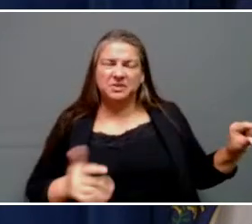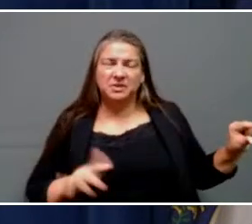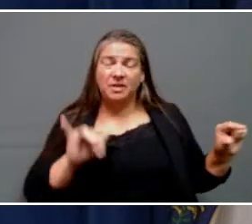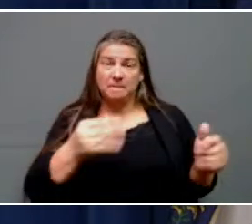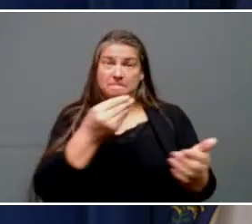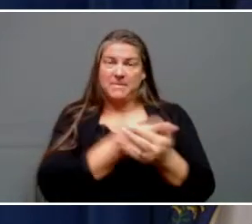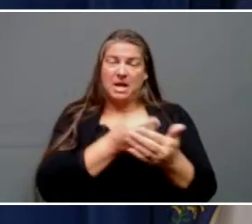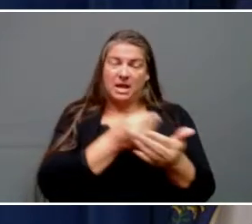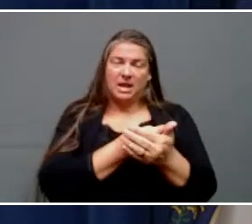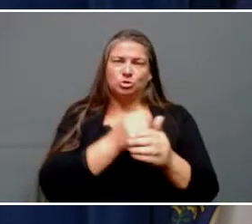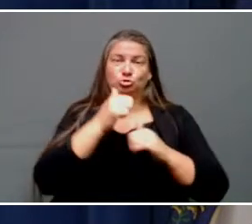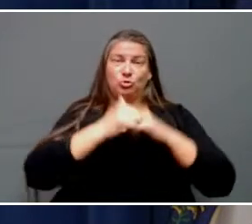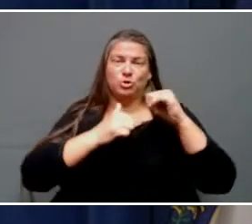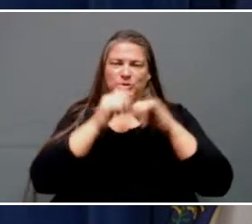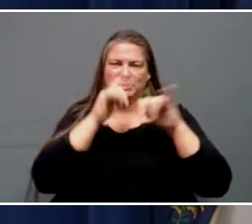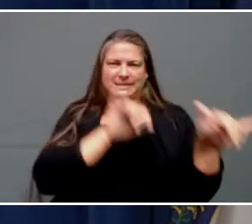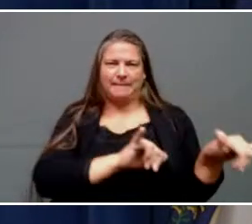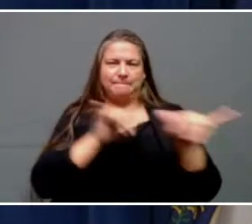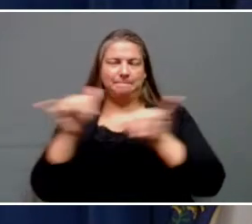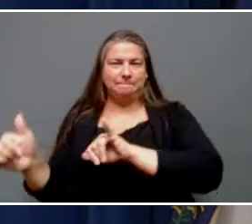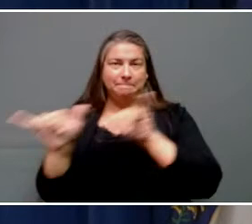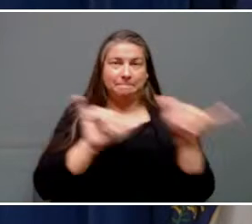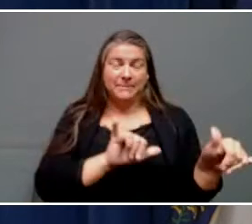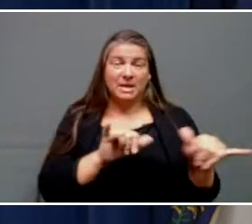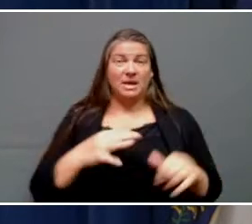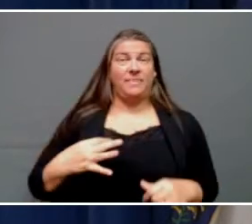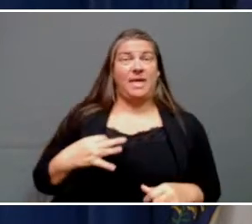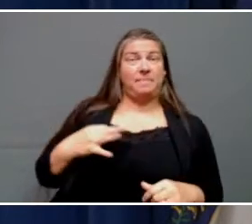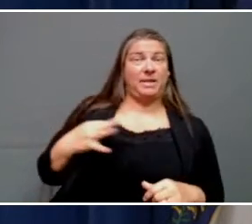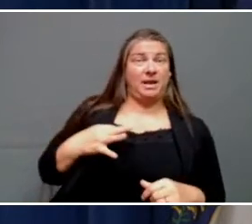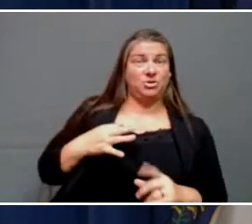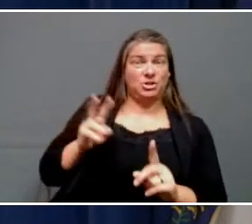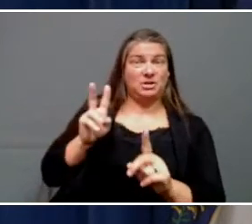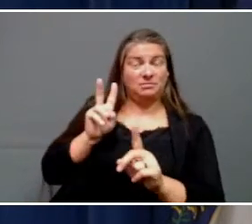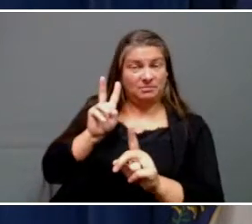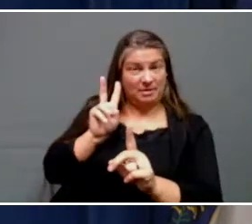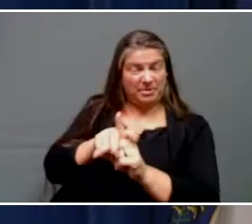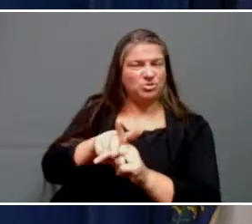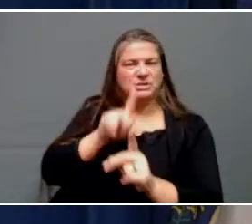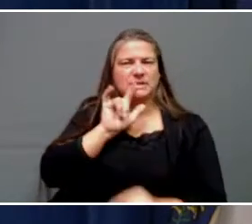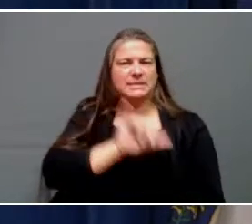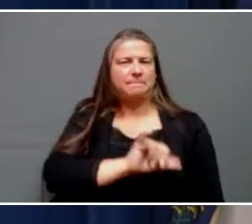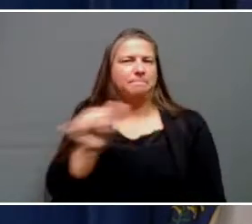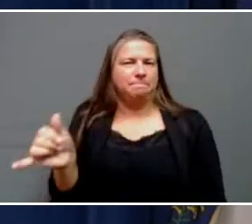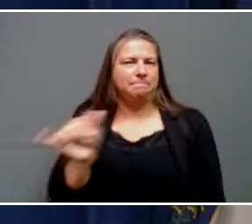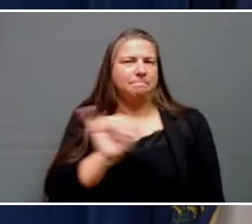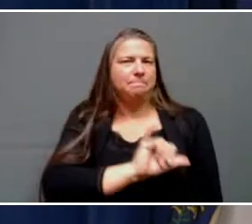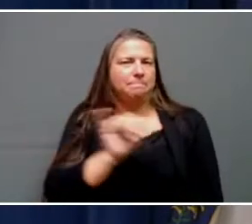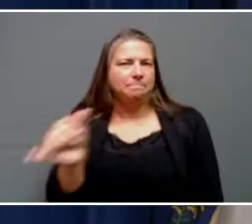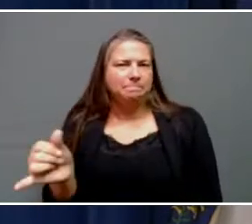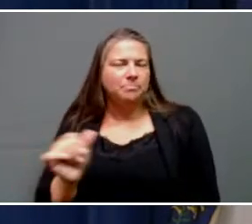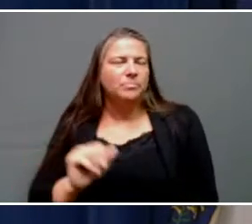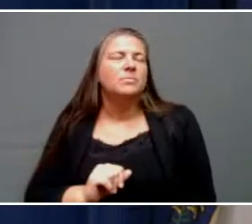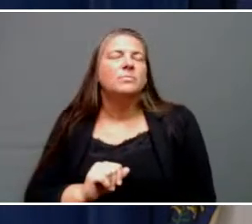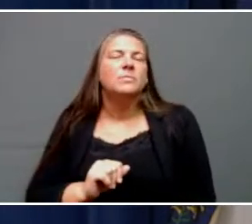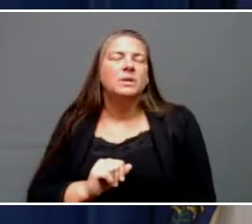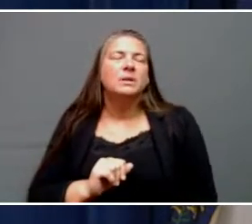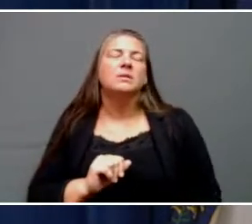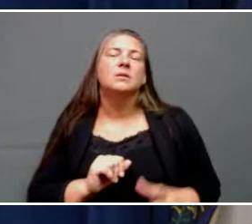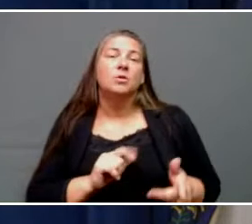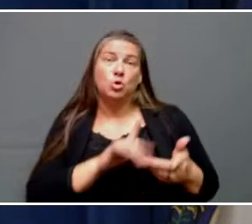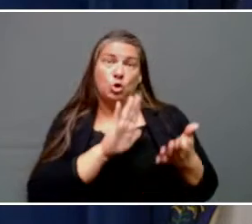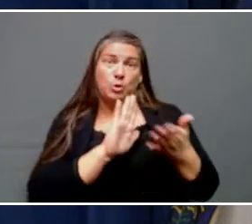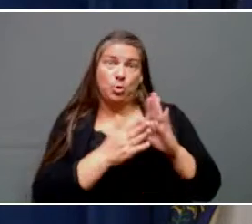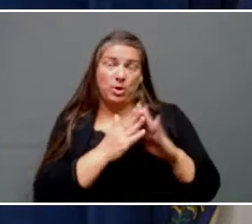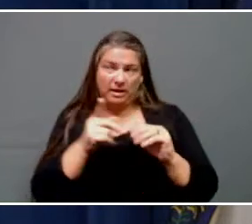which means the applications will also be similar. So what will happen is these these communities will